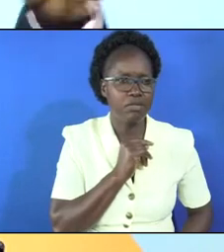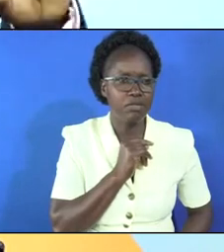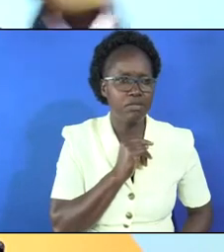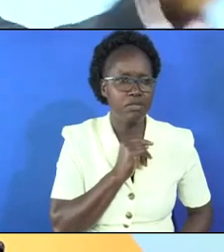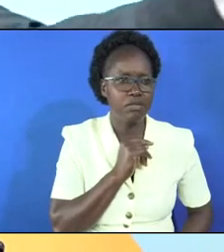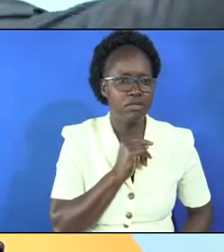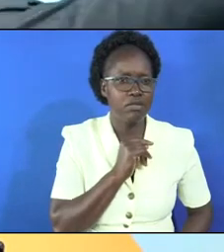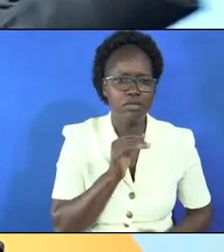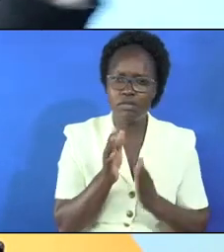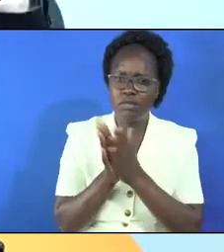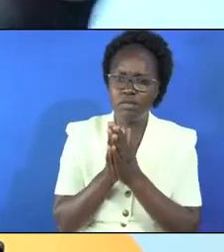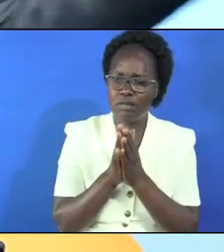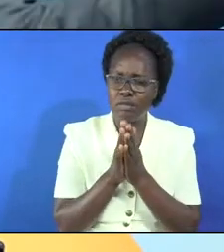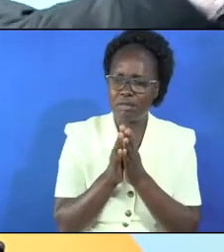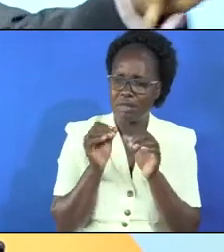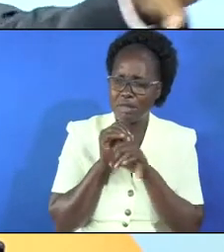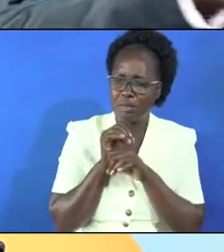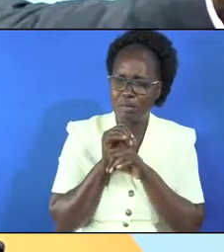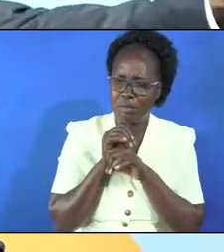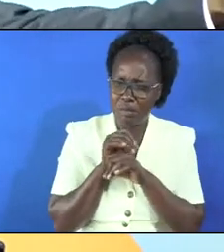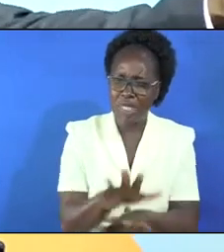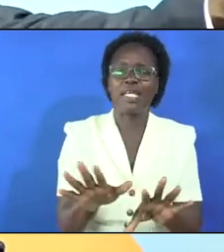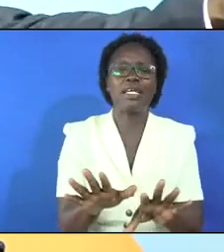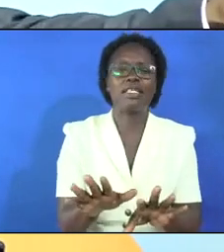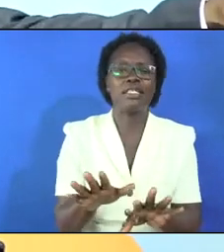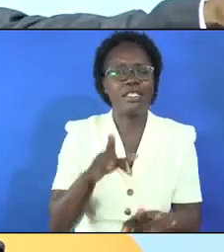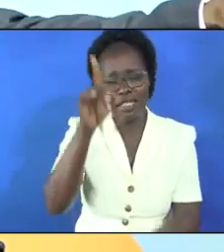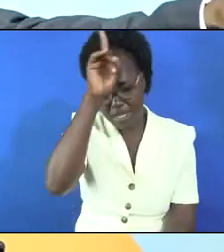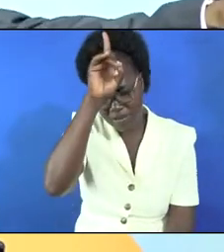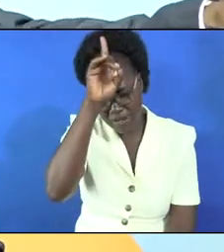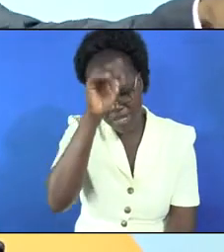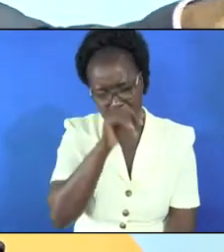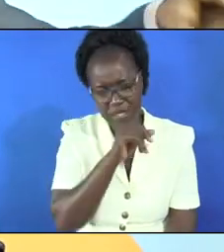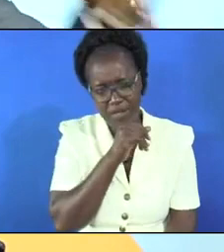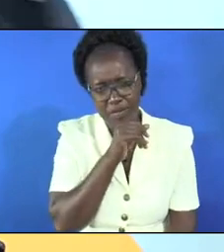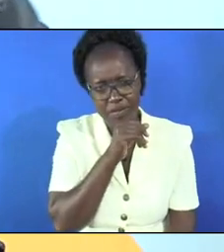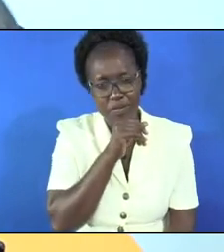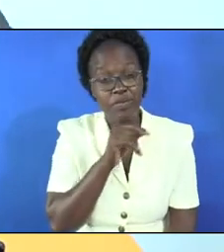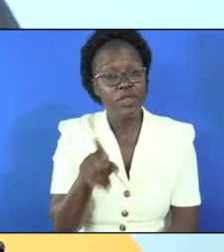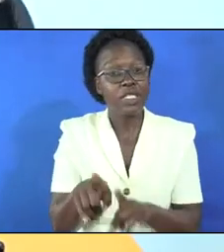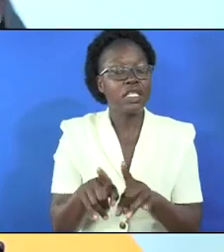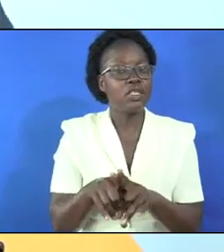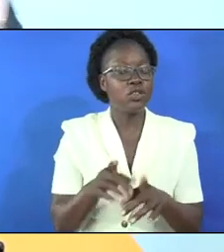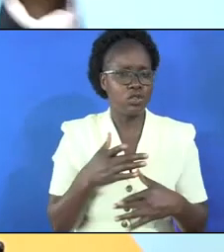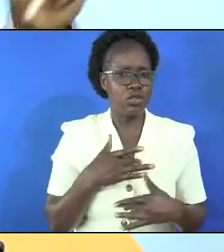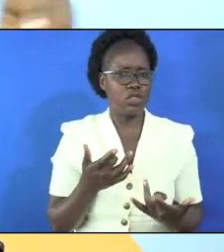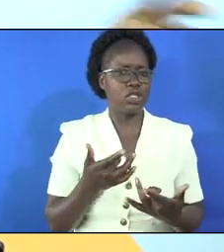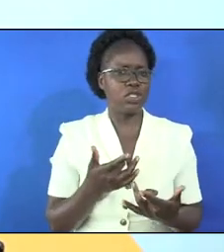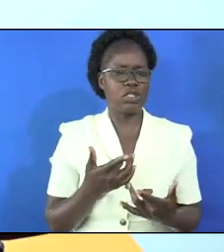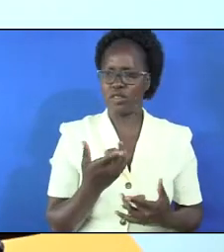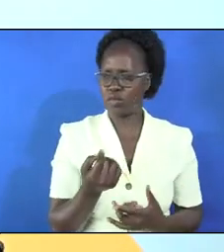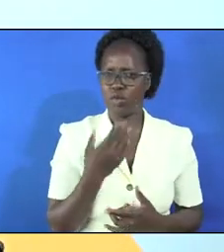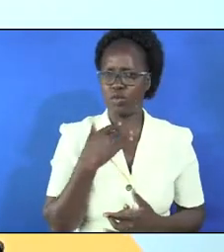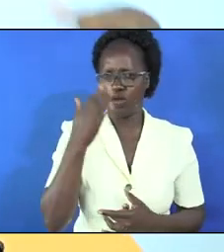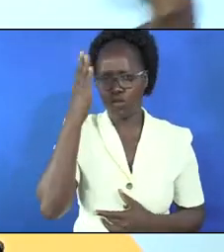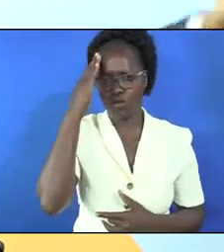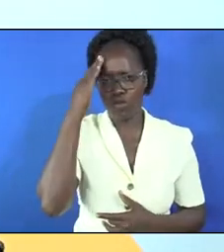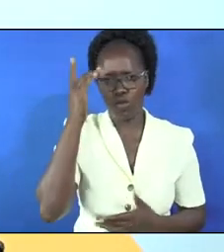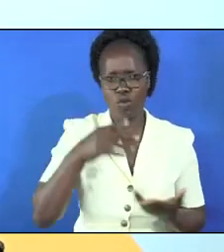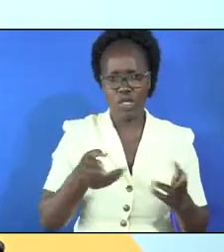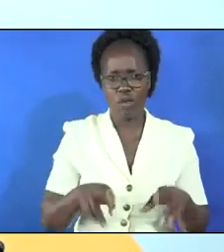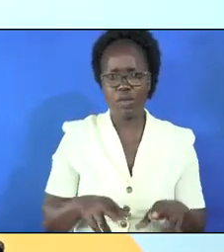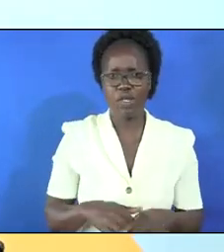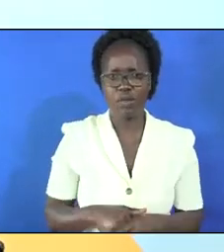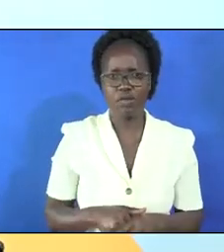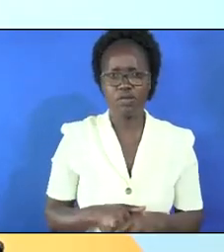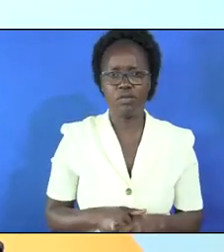and the story was running everywhere in the village and i also got interested i wanted to know what